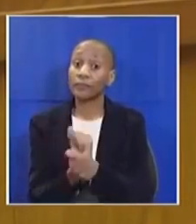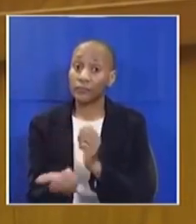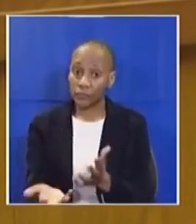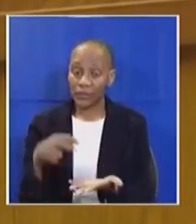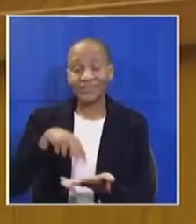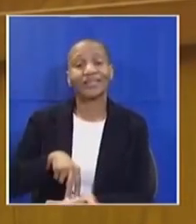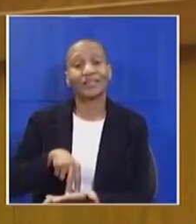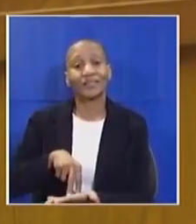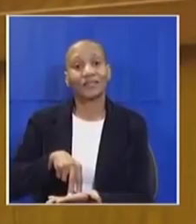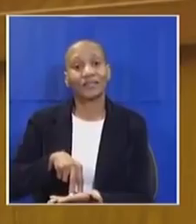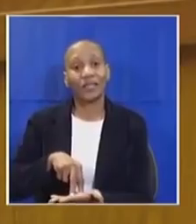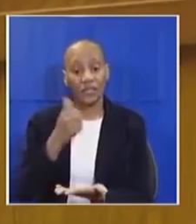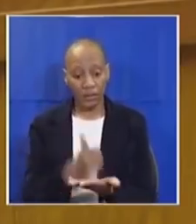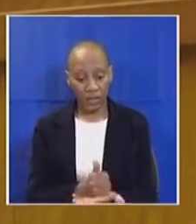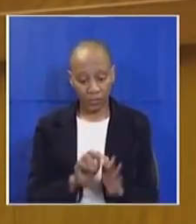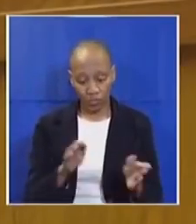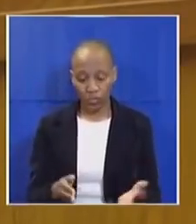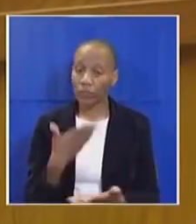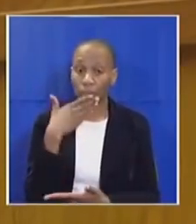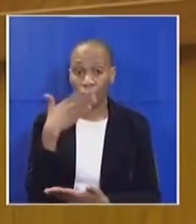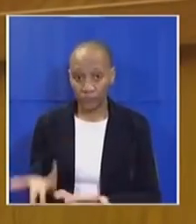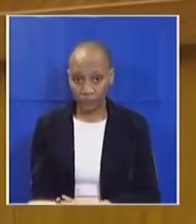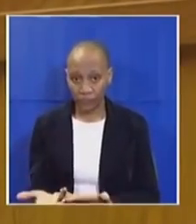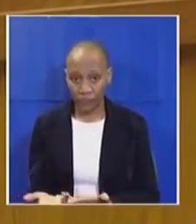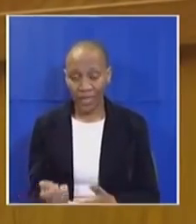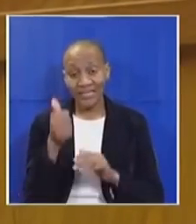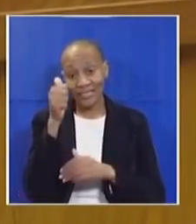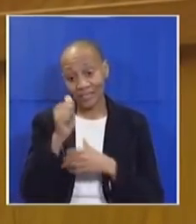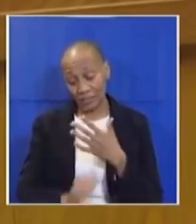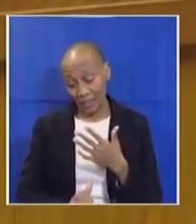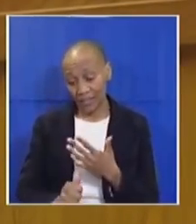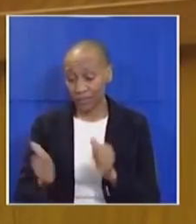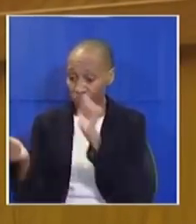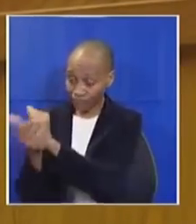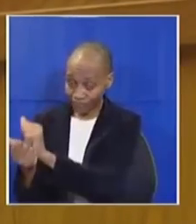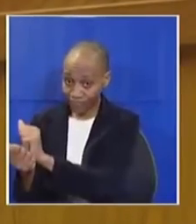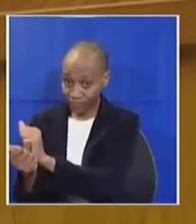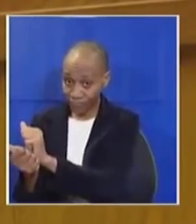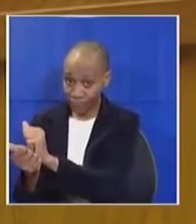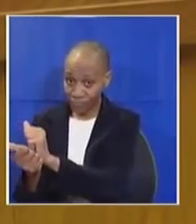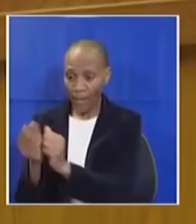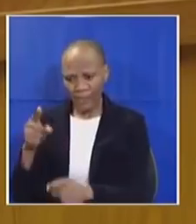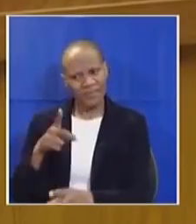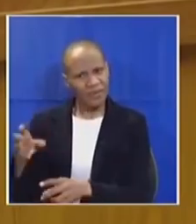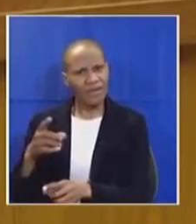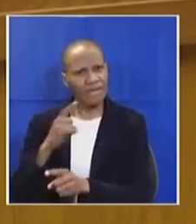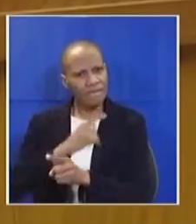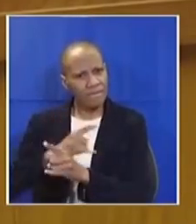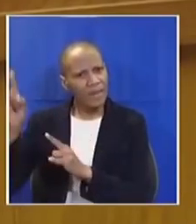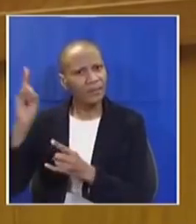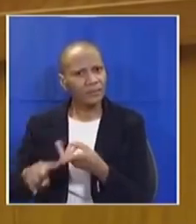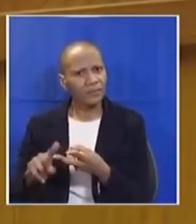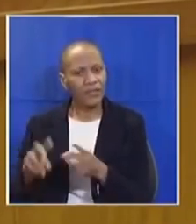for people waiting for trial. After missing his classes for six months whilst in prison, not only did he pass and complete his national diploma